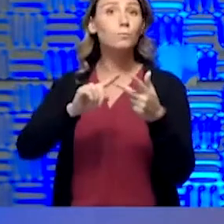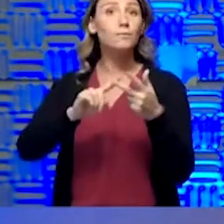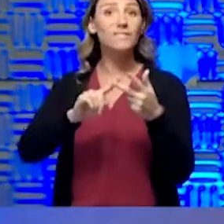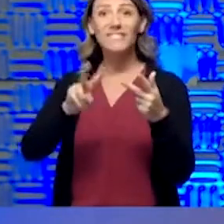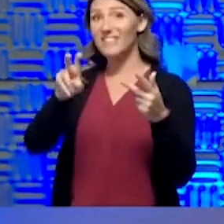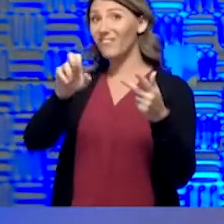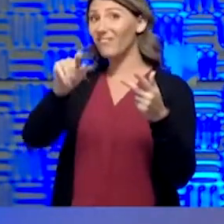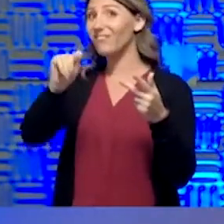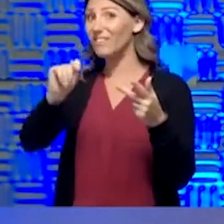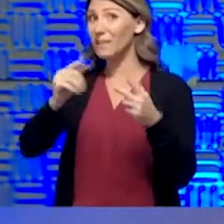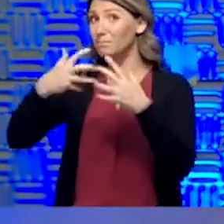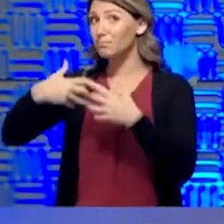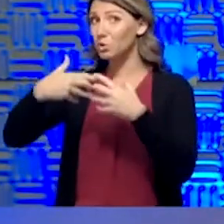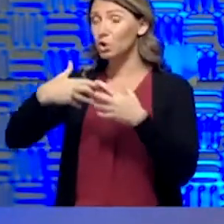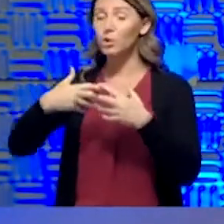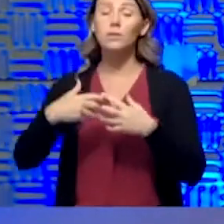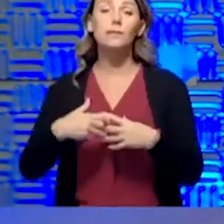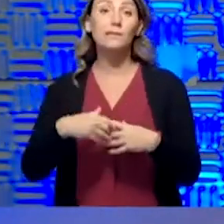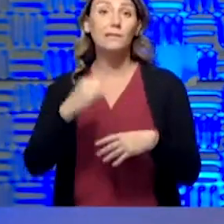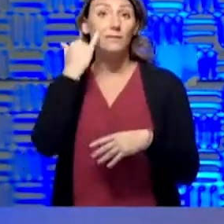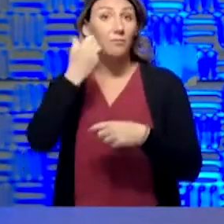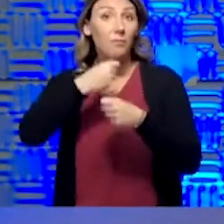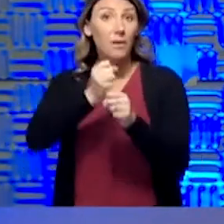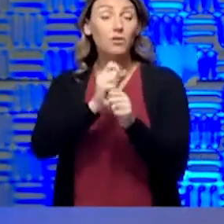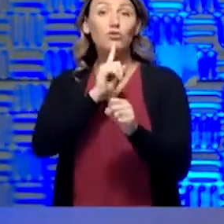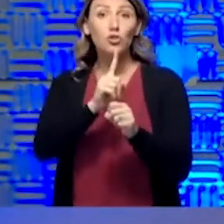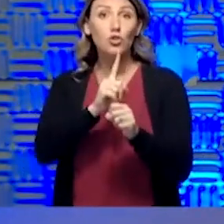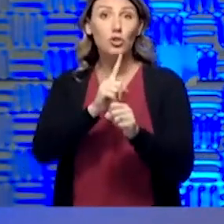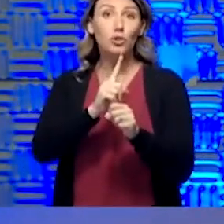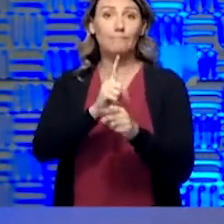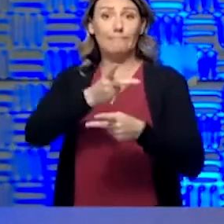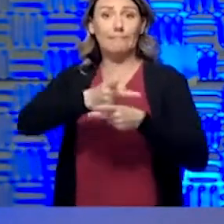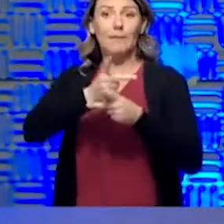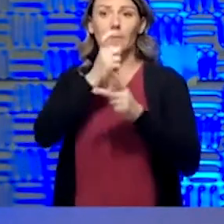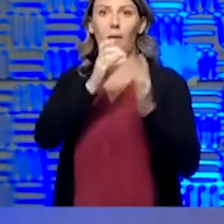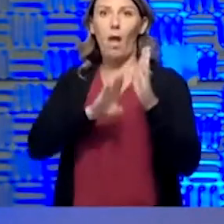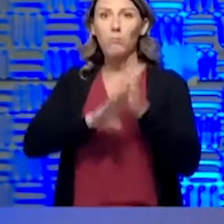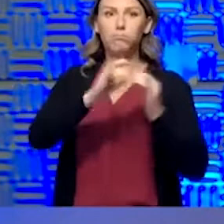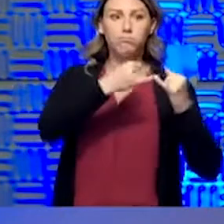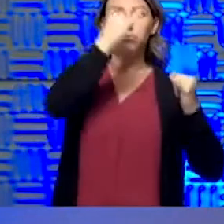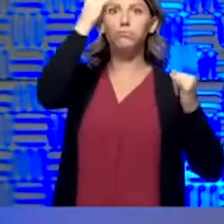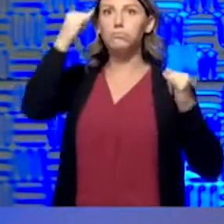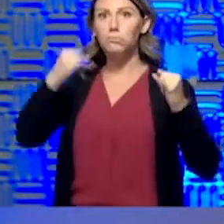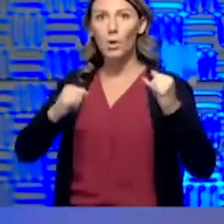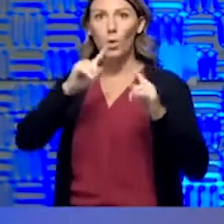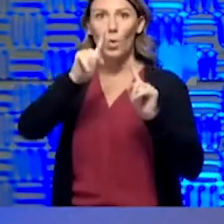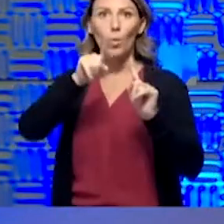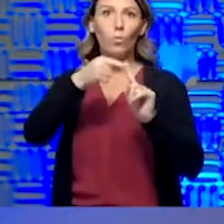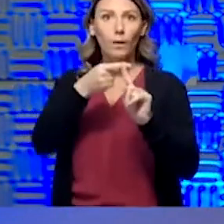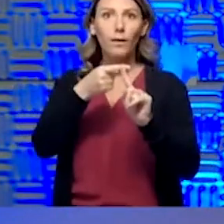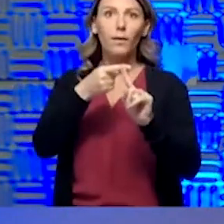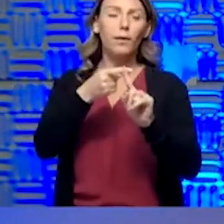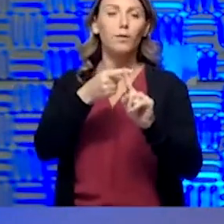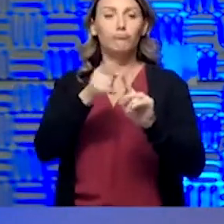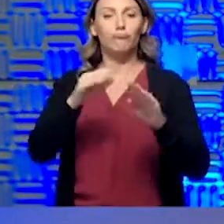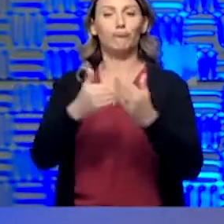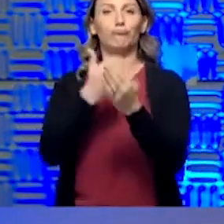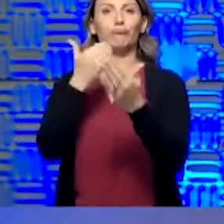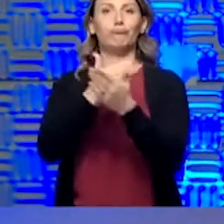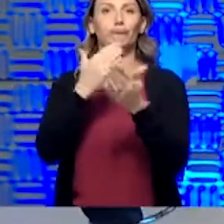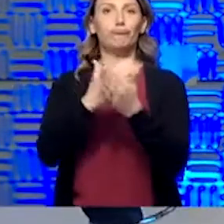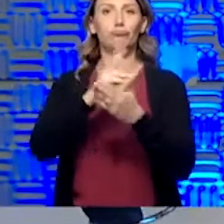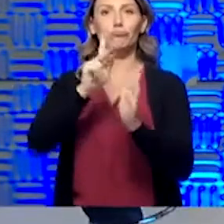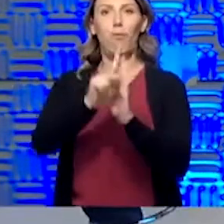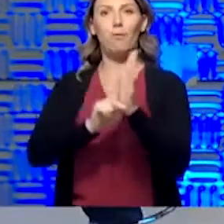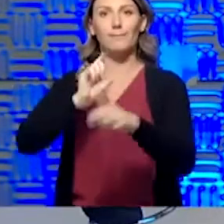we can just make sure that we don't have a large surge now when some of this new stuff starts taking place in the next couple weeks, that'll be a great thing.